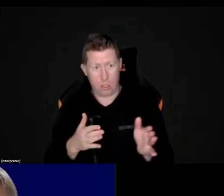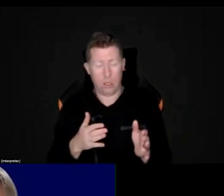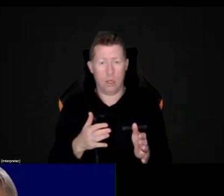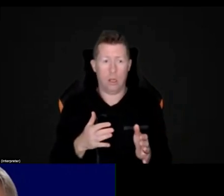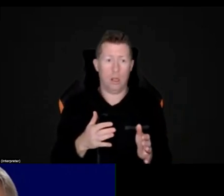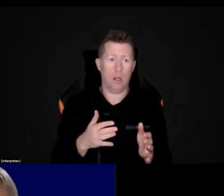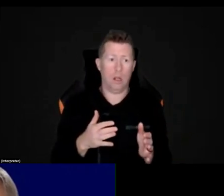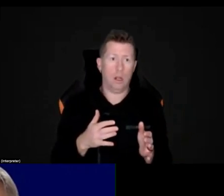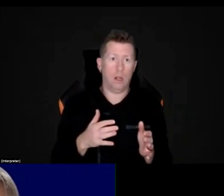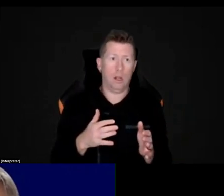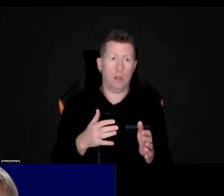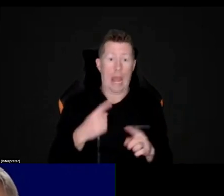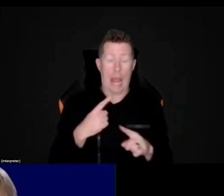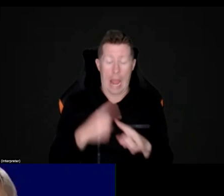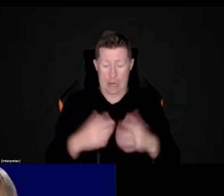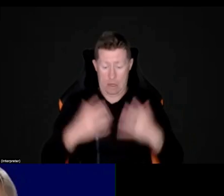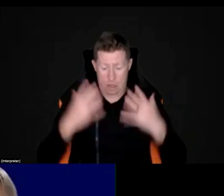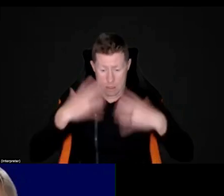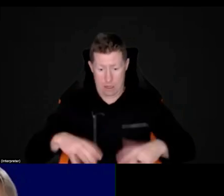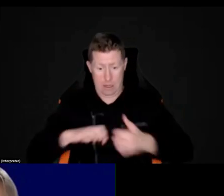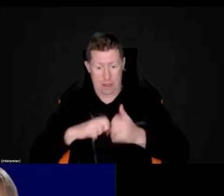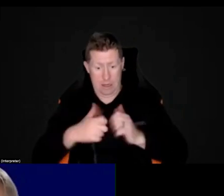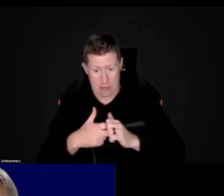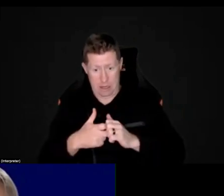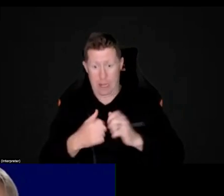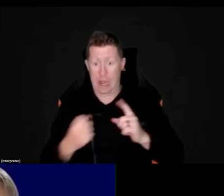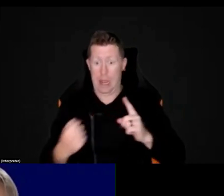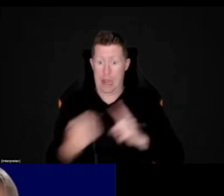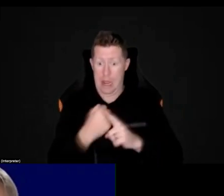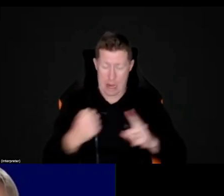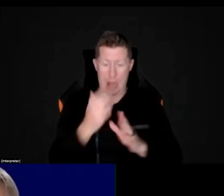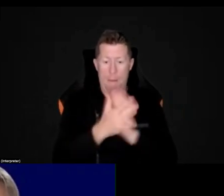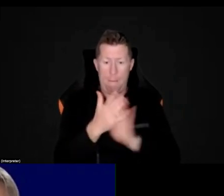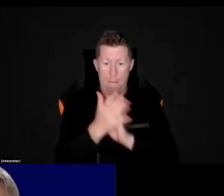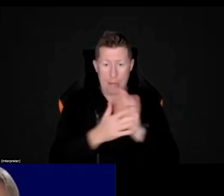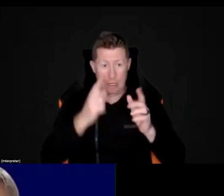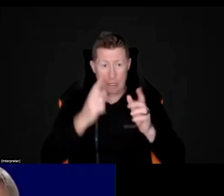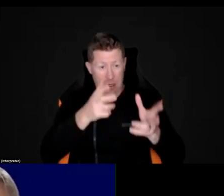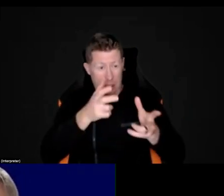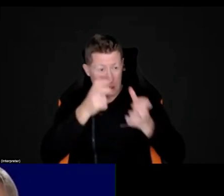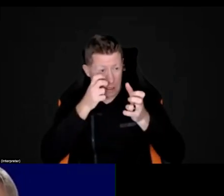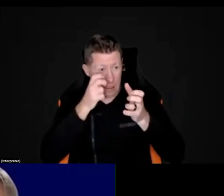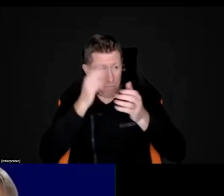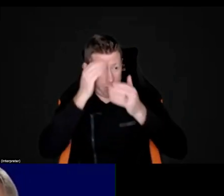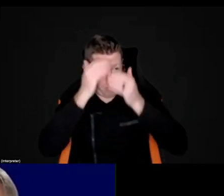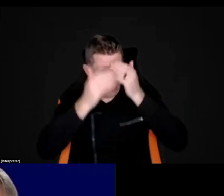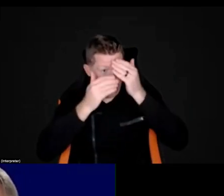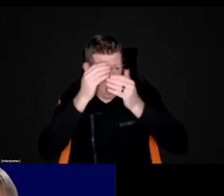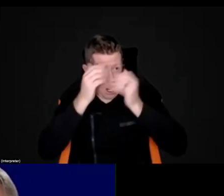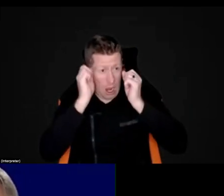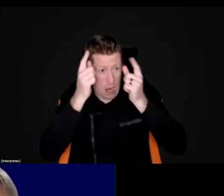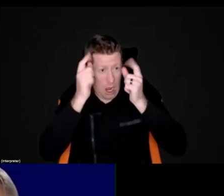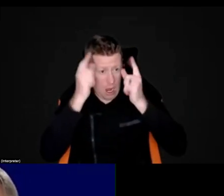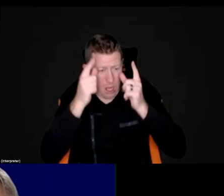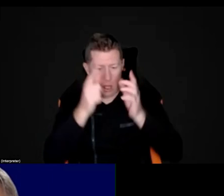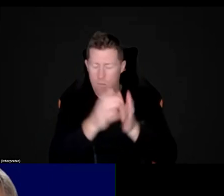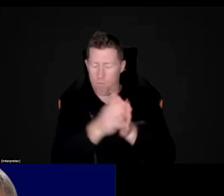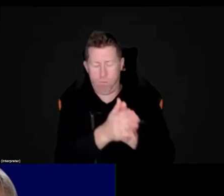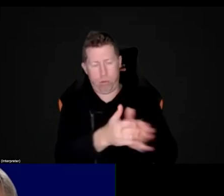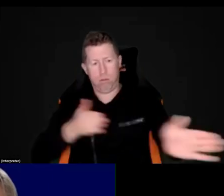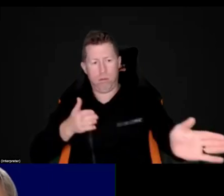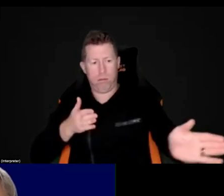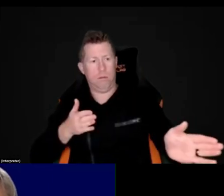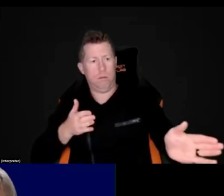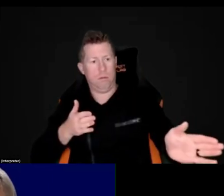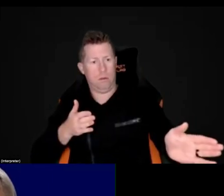conditions that impact on their function, their visual processing and their visual, their ability to tap into vision is actually quite delayed.